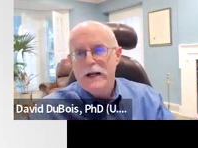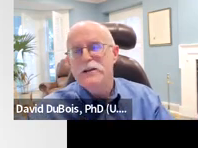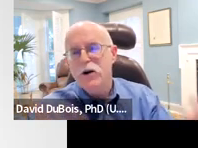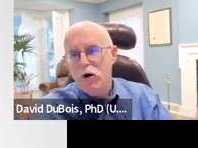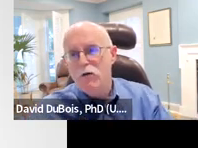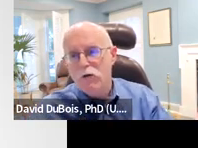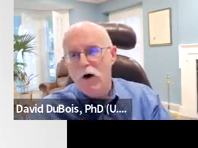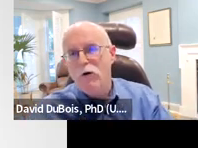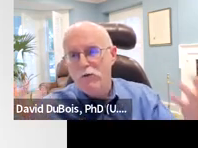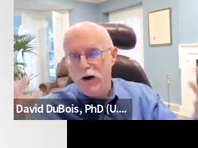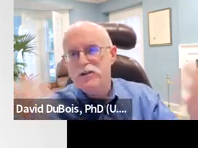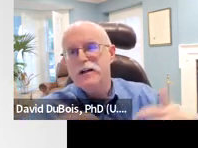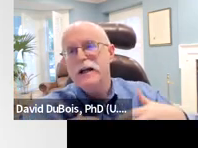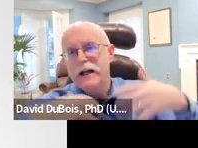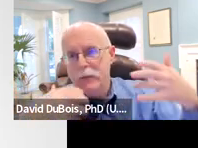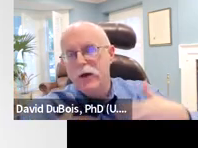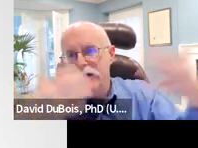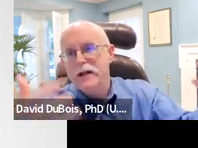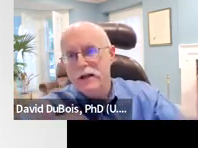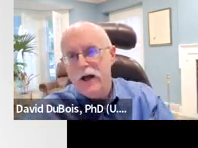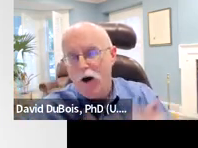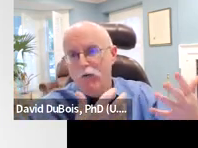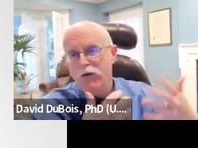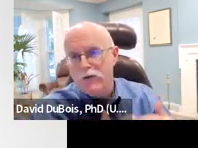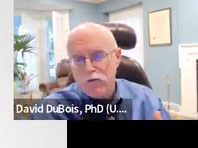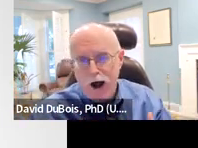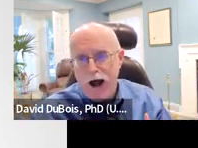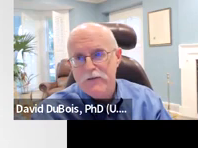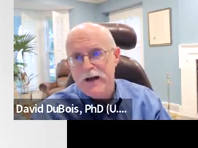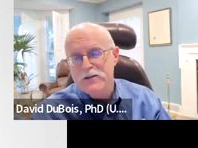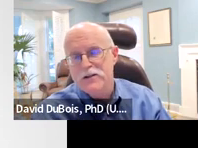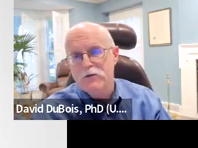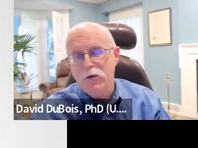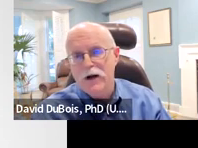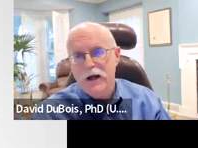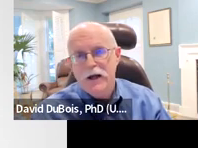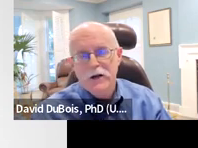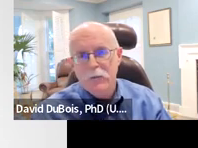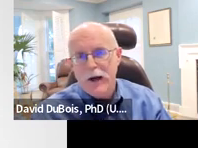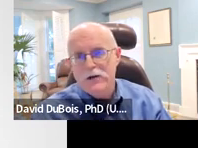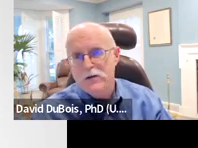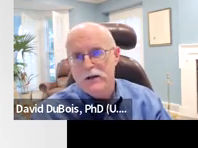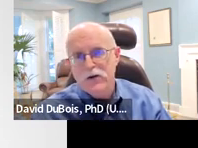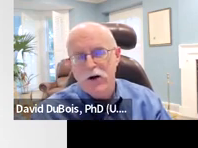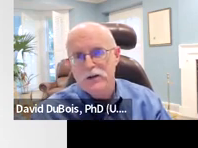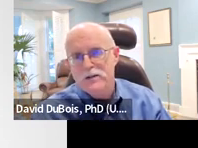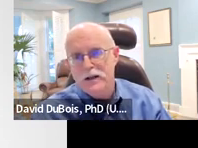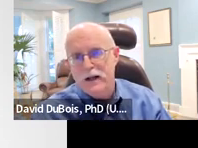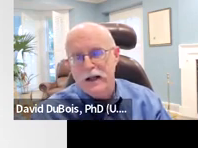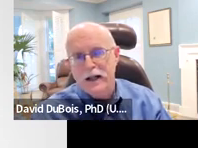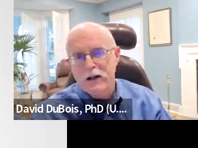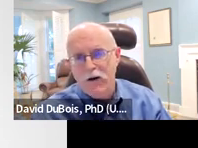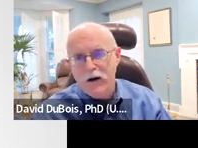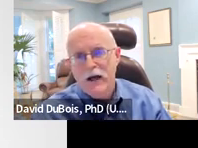rating their overall functioning and ability to hopefully thrive not just avoid you know major difficulties